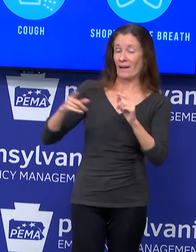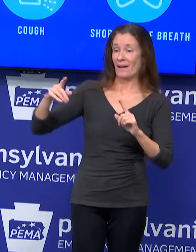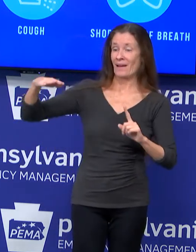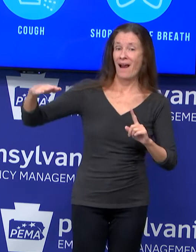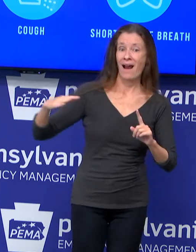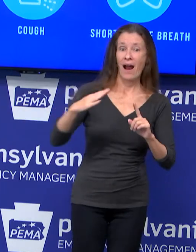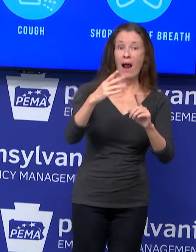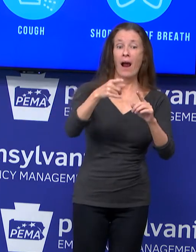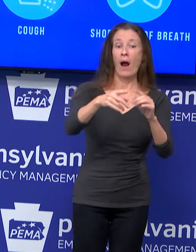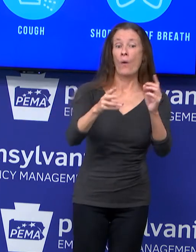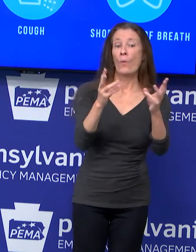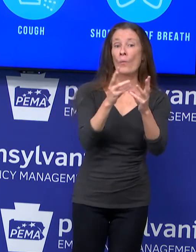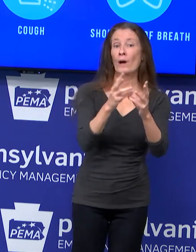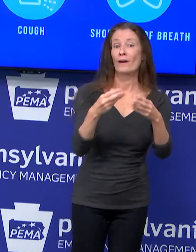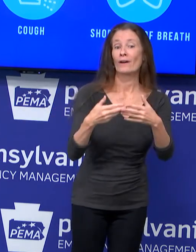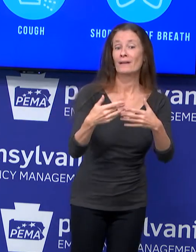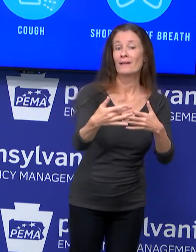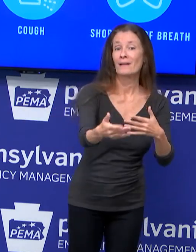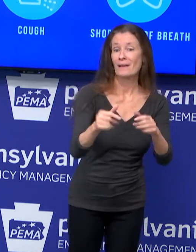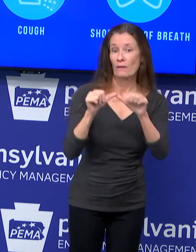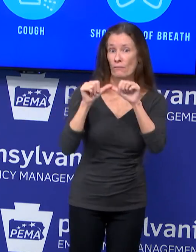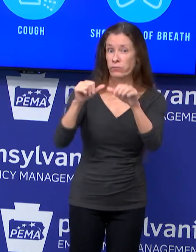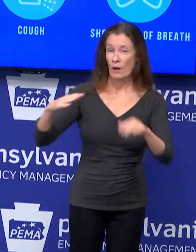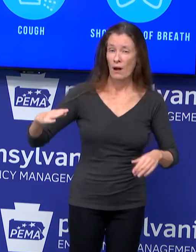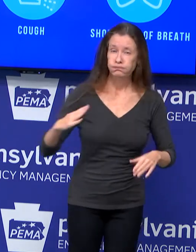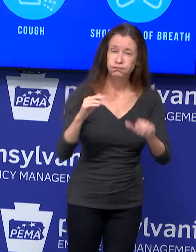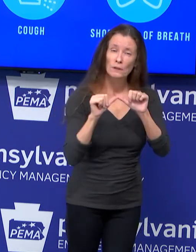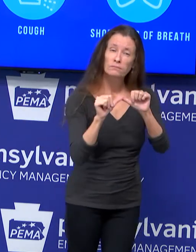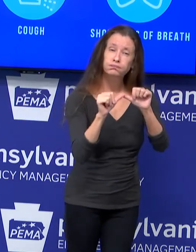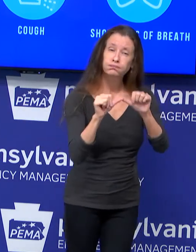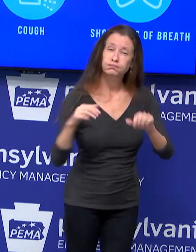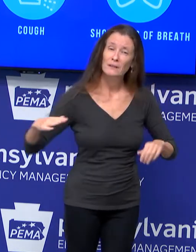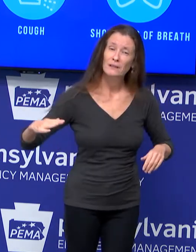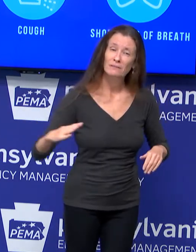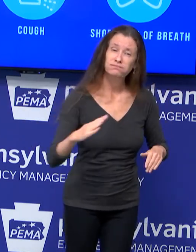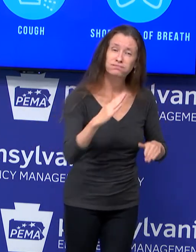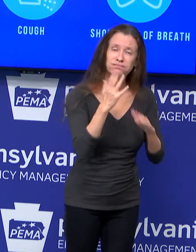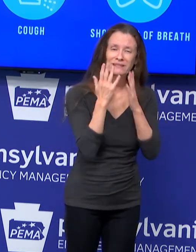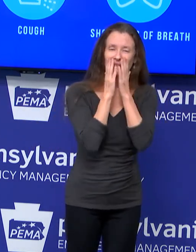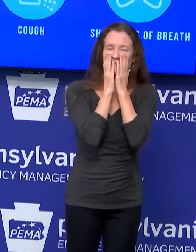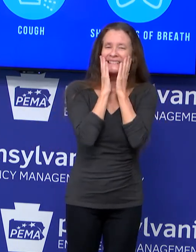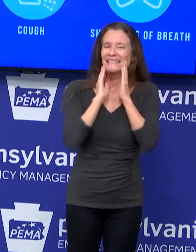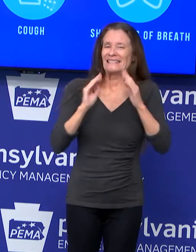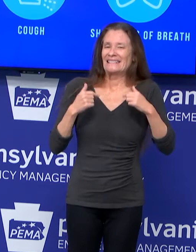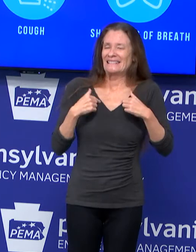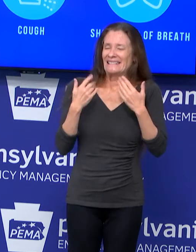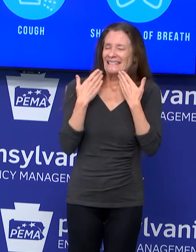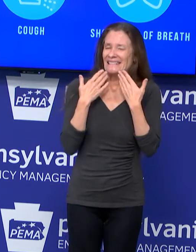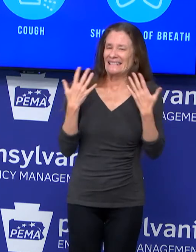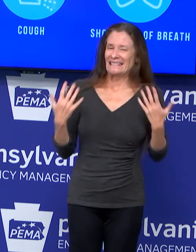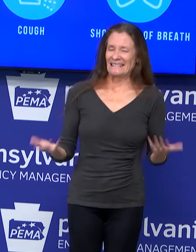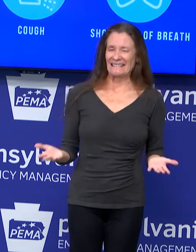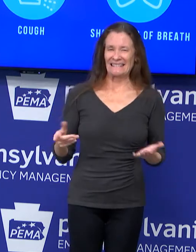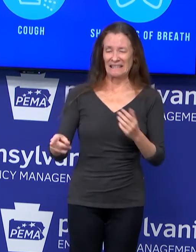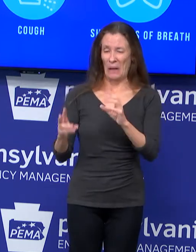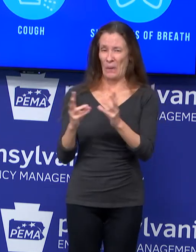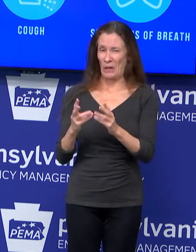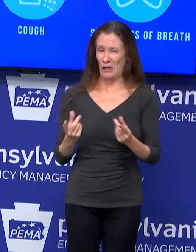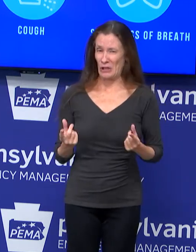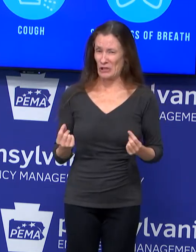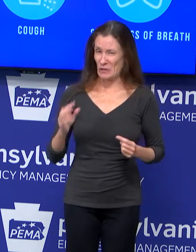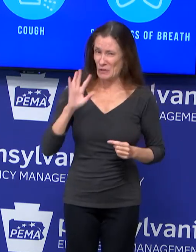last. I'm afraid, I do not think that we have peaked. Again, I mean, if you look at our curve of increase of new cases,